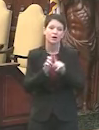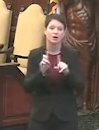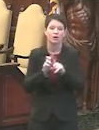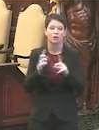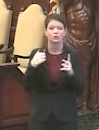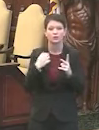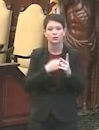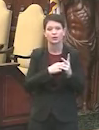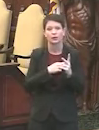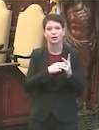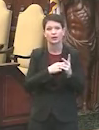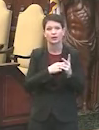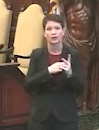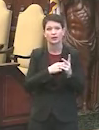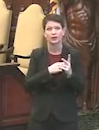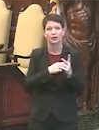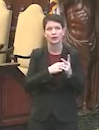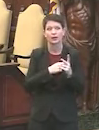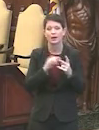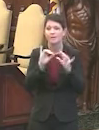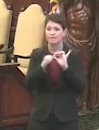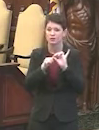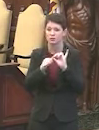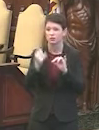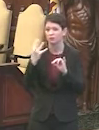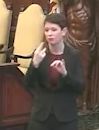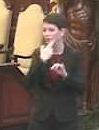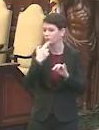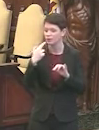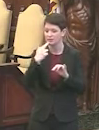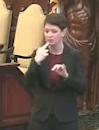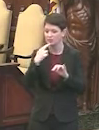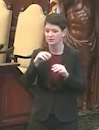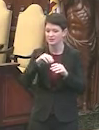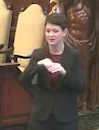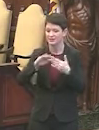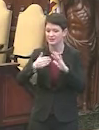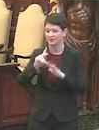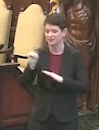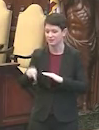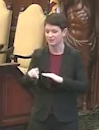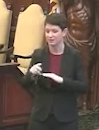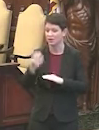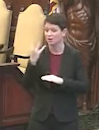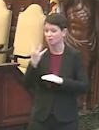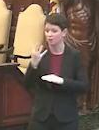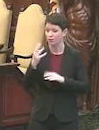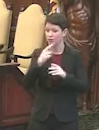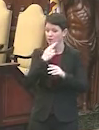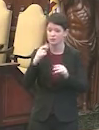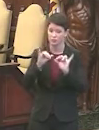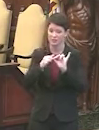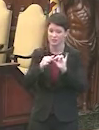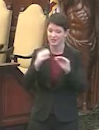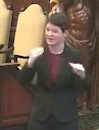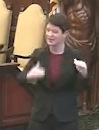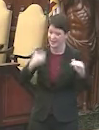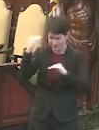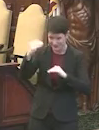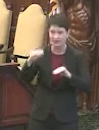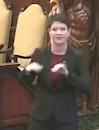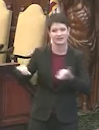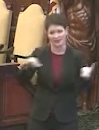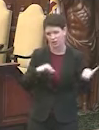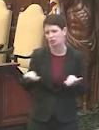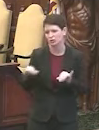went out and measured four restaurants in the city of Philadelphia. All four of the restaurants that we measured far exceeded those standards.